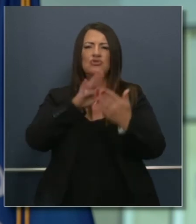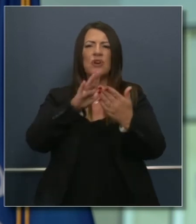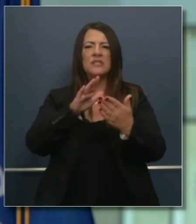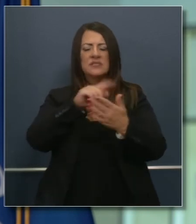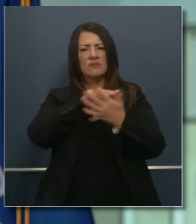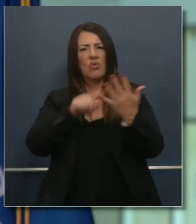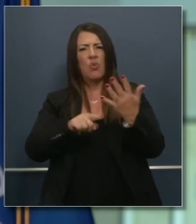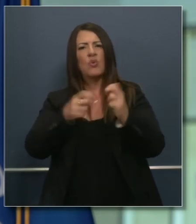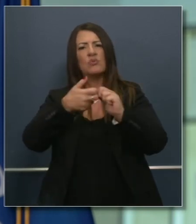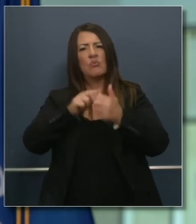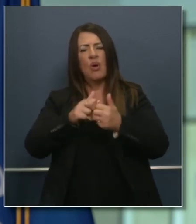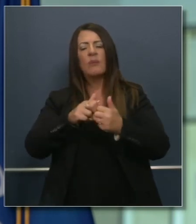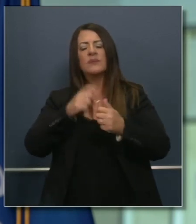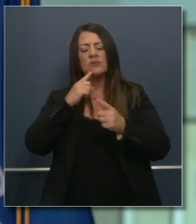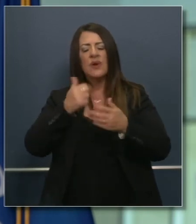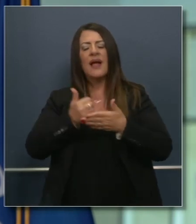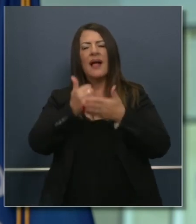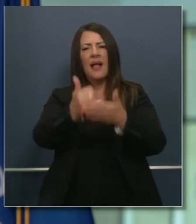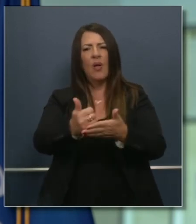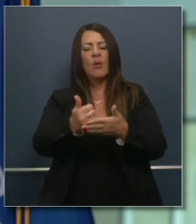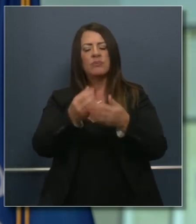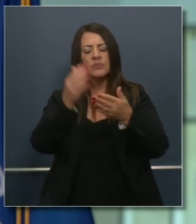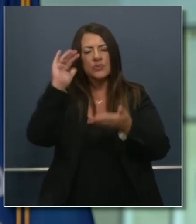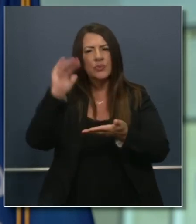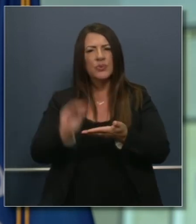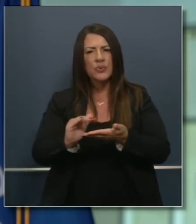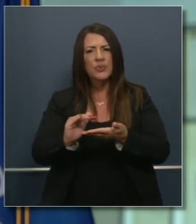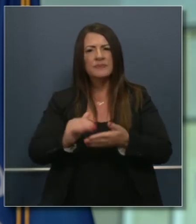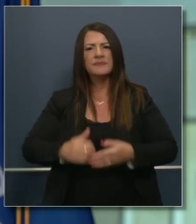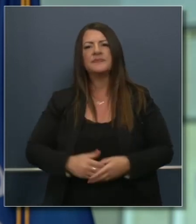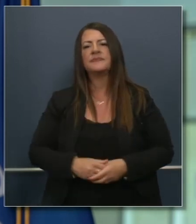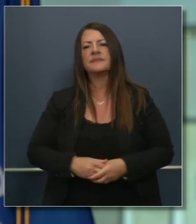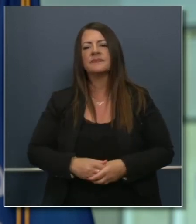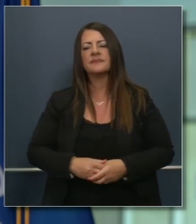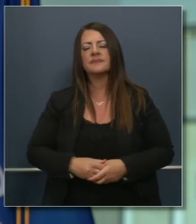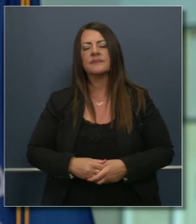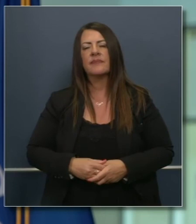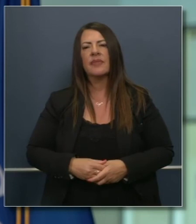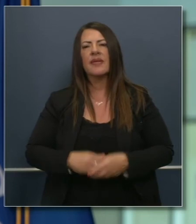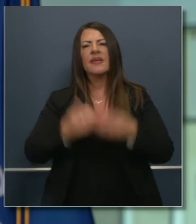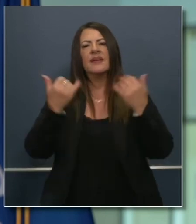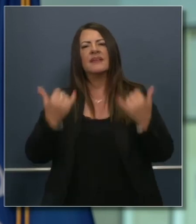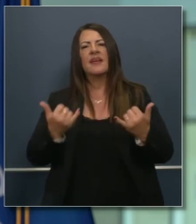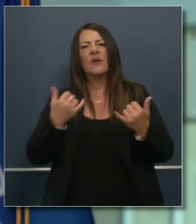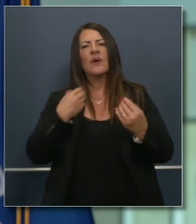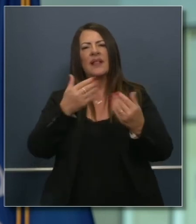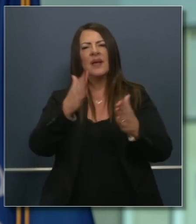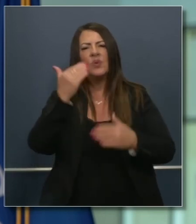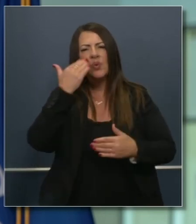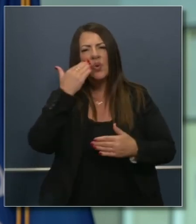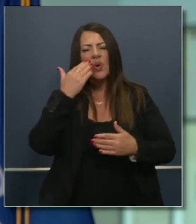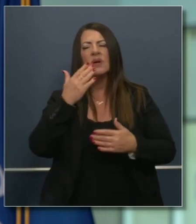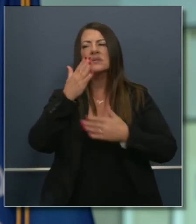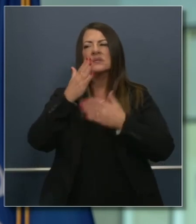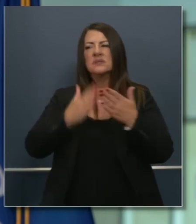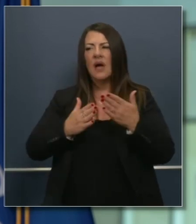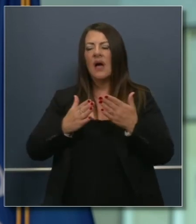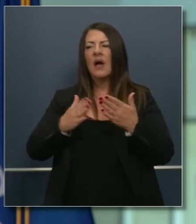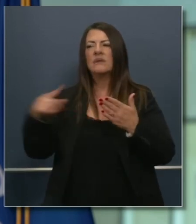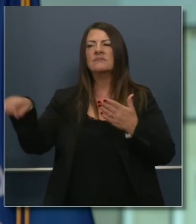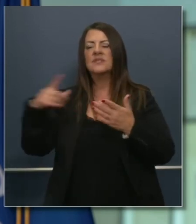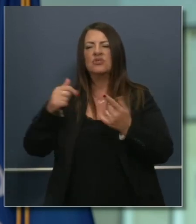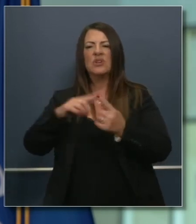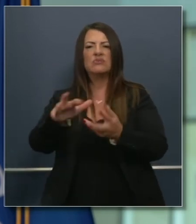issues. Let me just quickly address the issue as it relates to what's happening or not happening with some of the sabotage that's clearly intentionally being